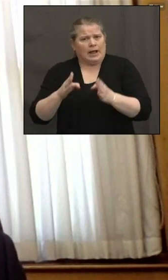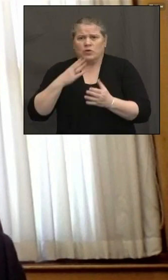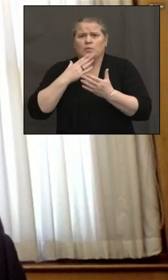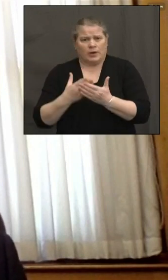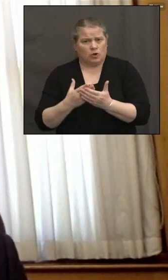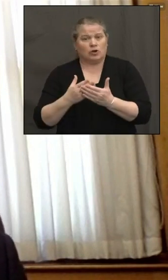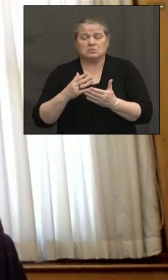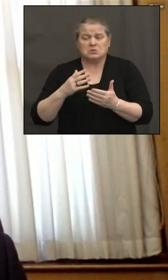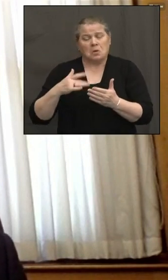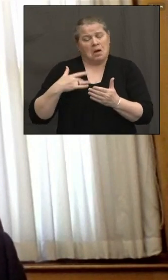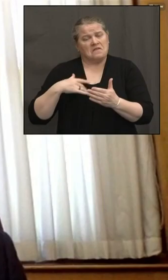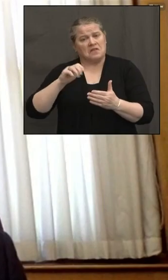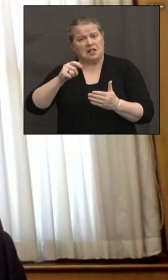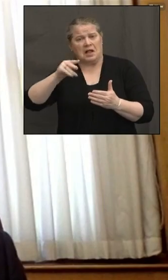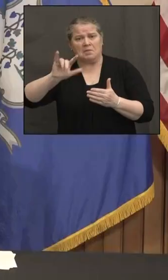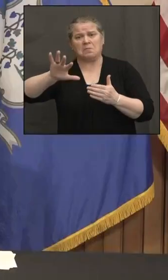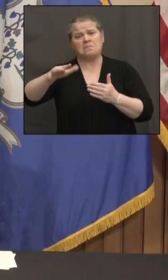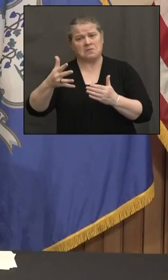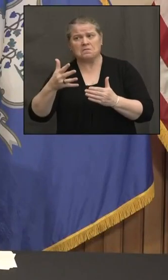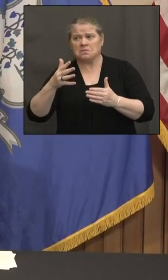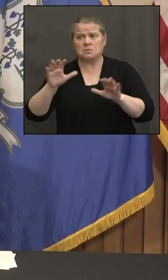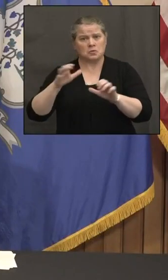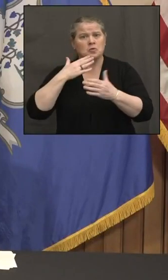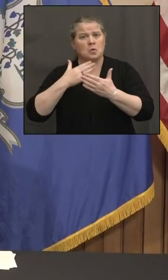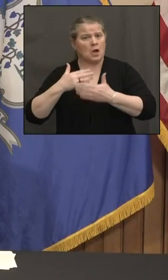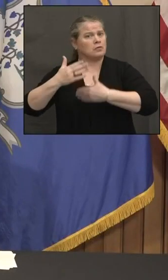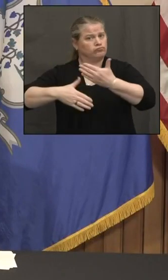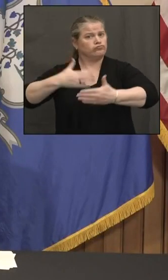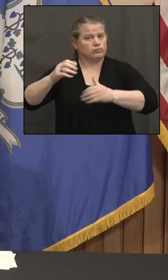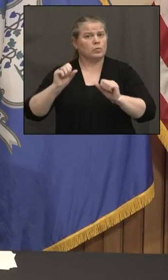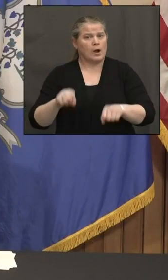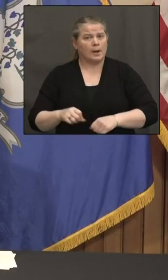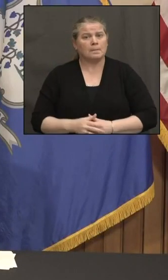along that same modeling. Thank you.